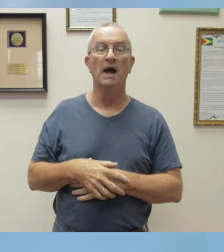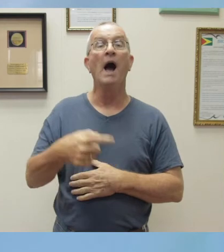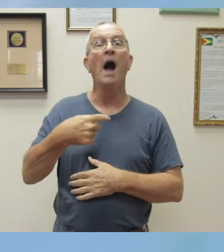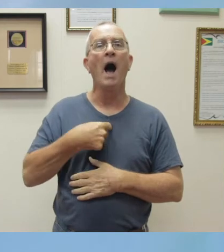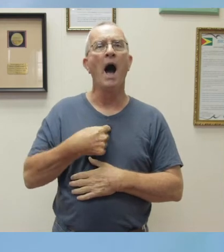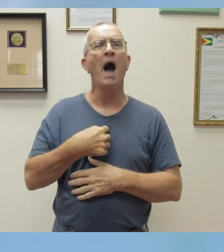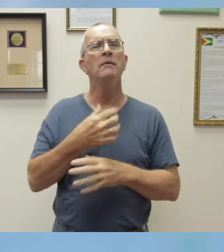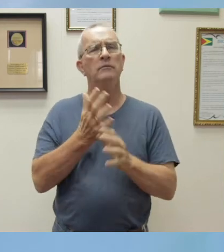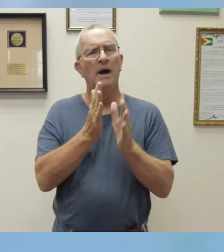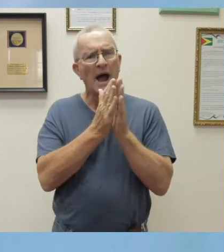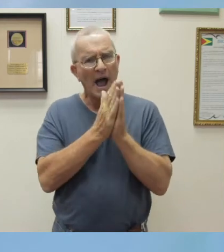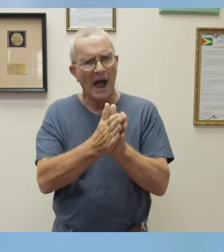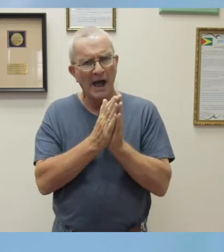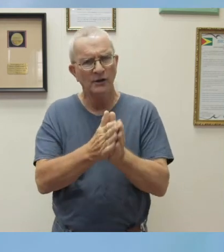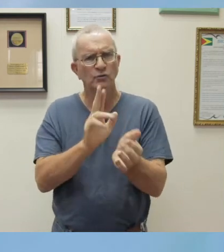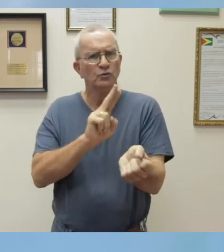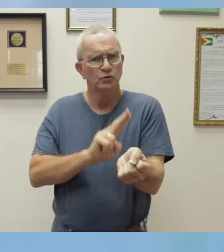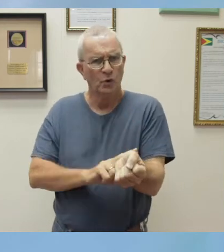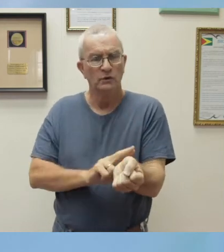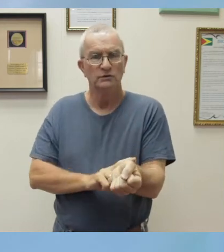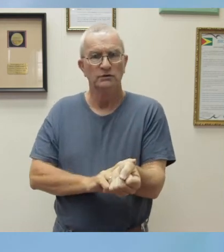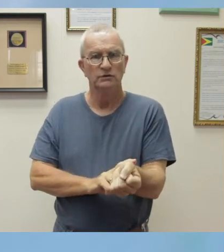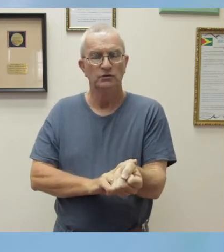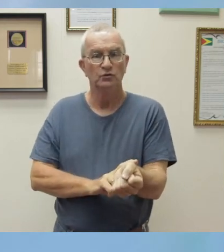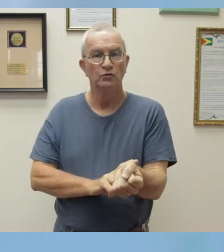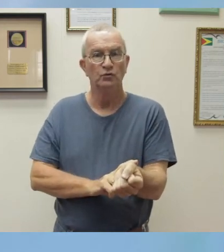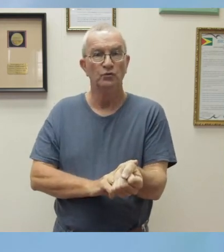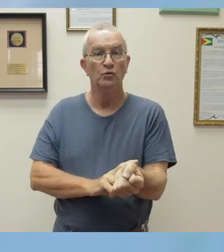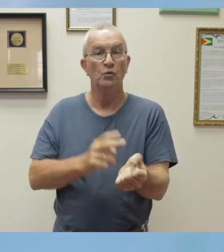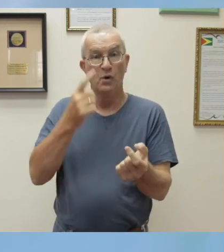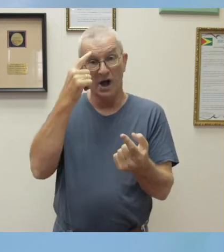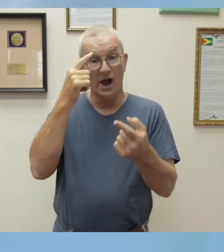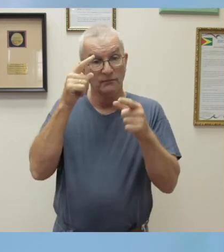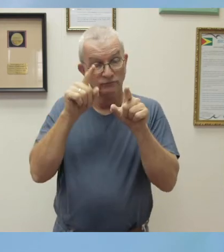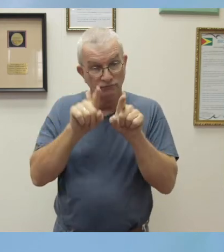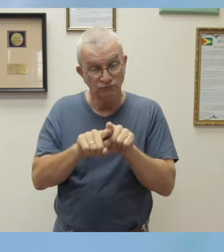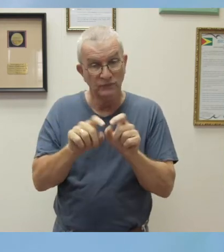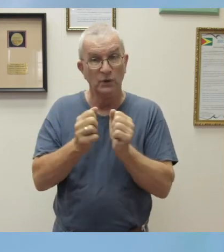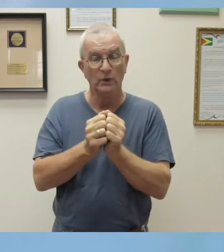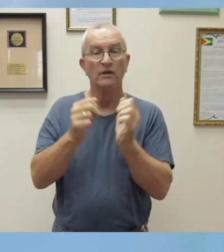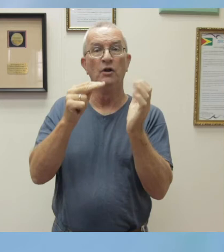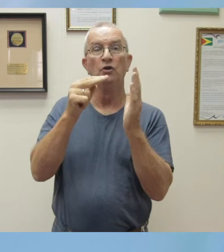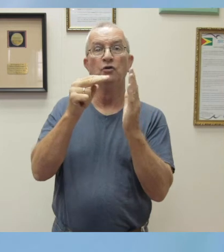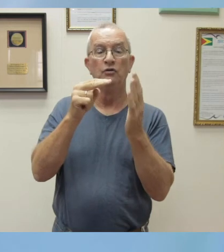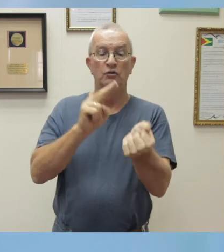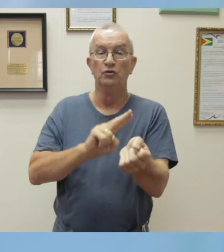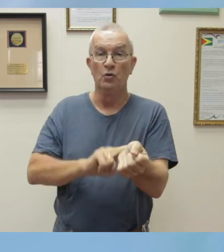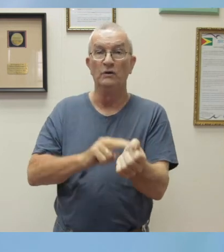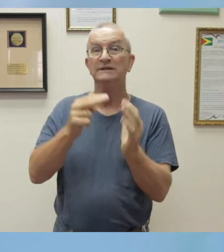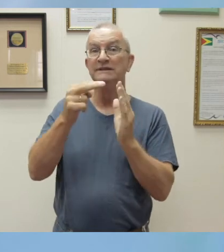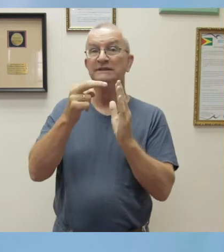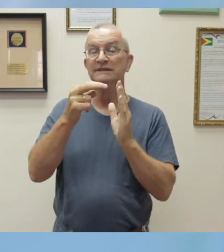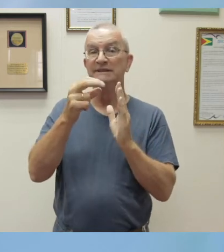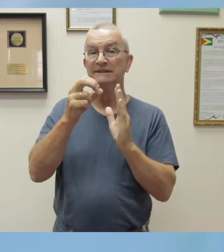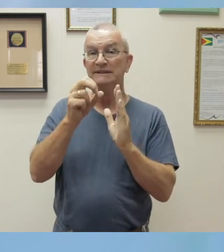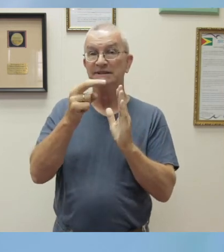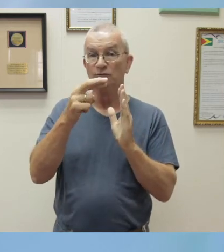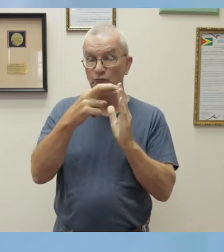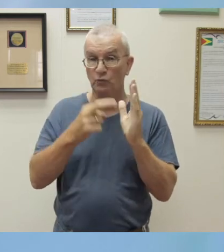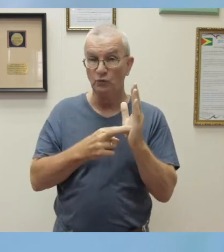midwives to comply with the nursing standards in areas of education,